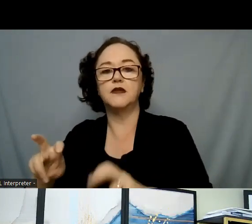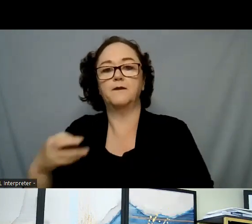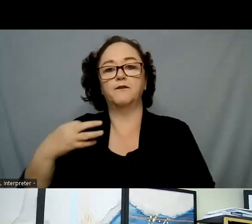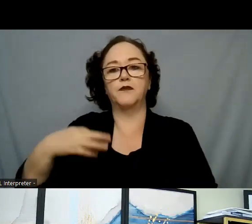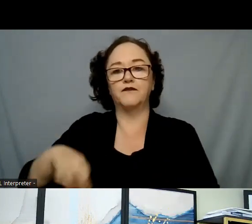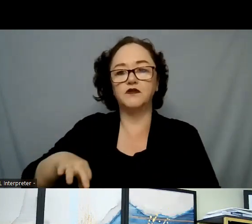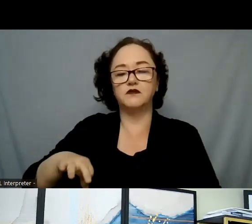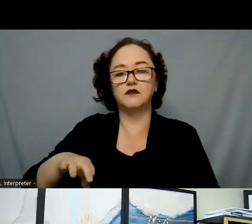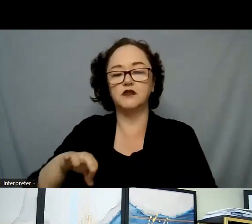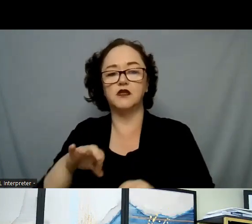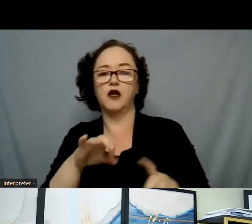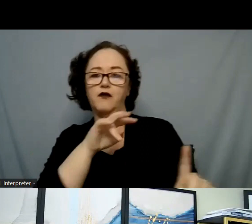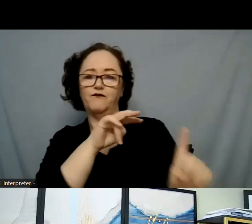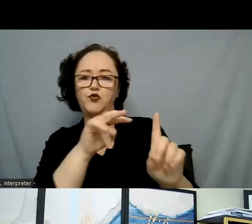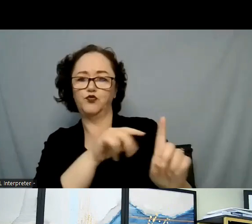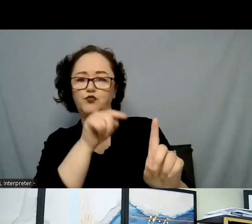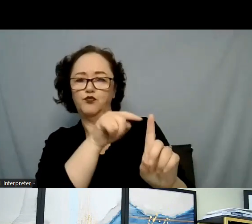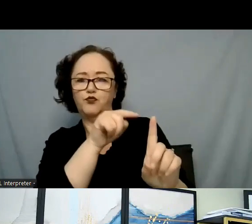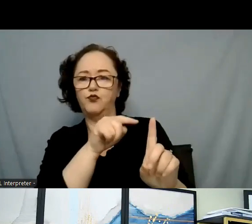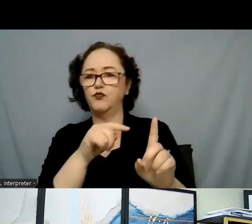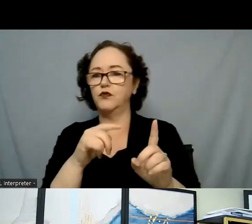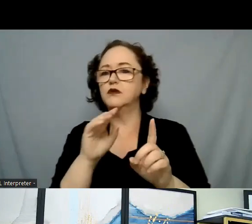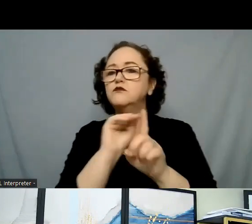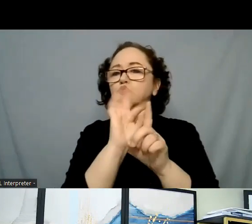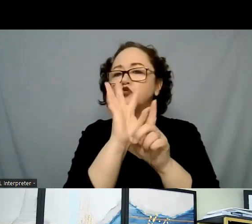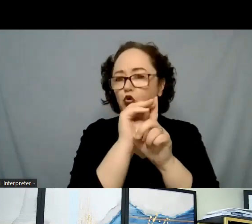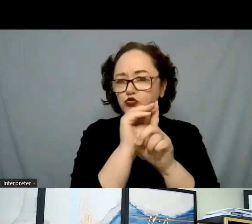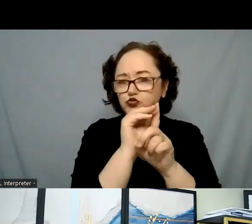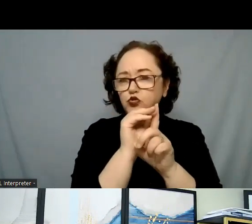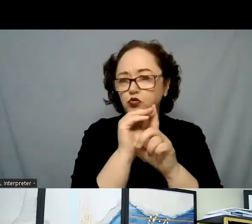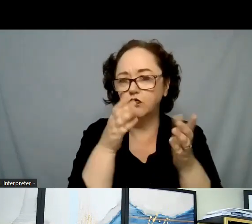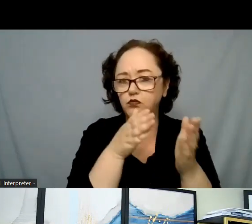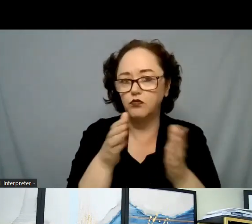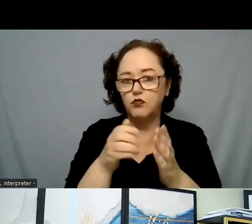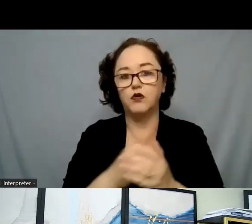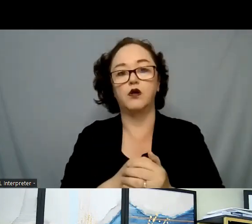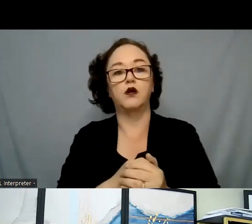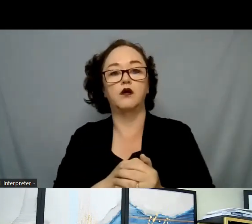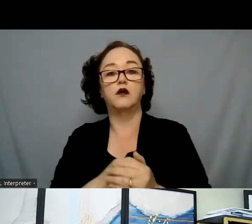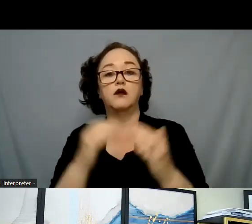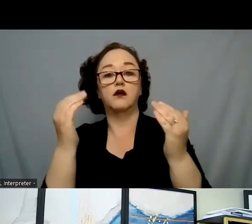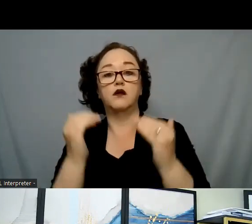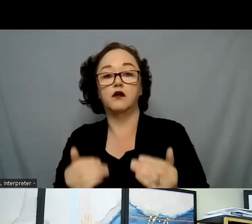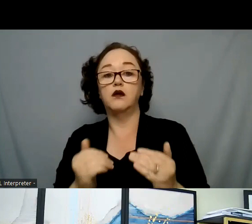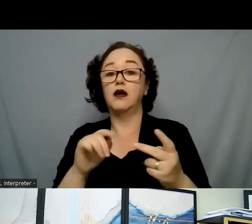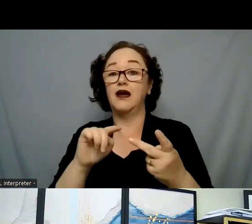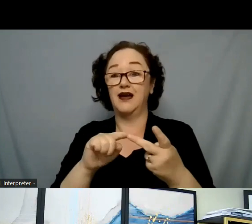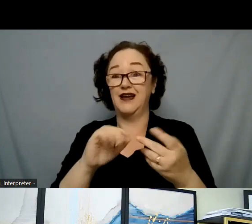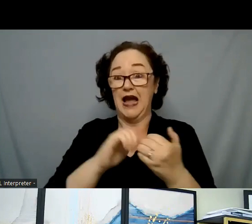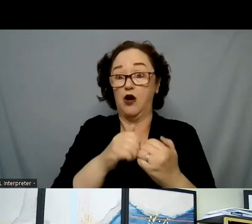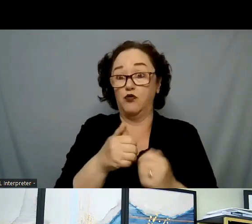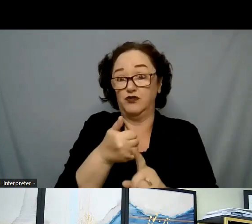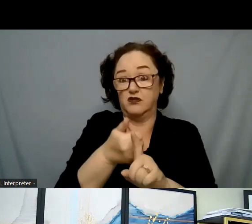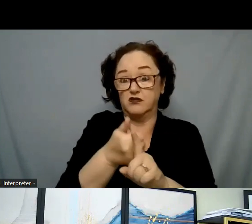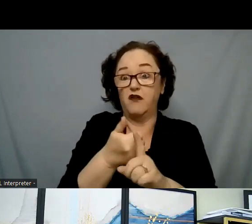a cultural lens, describe ways culture can impact youth who have a serious mental illness